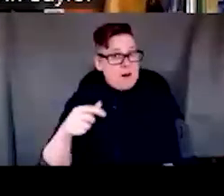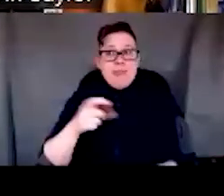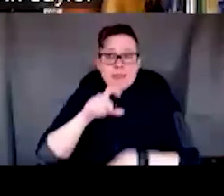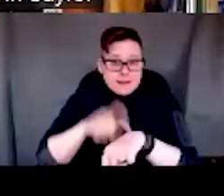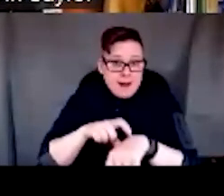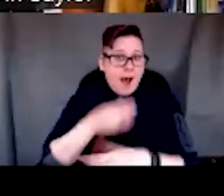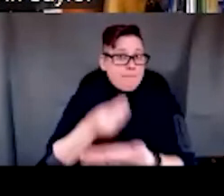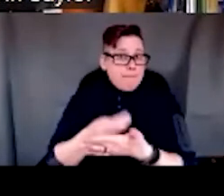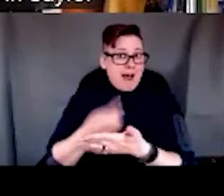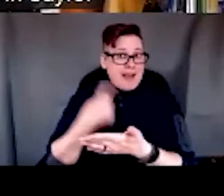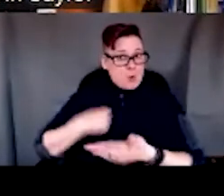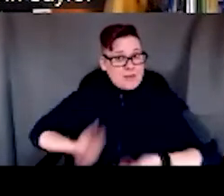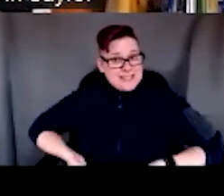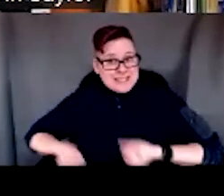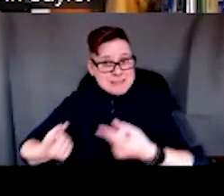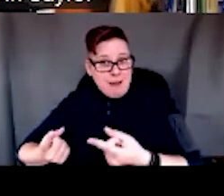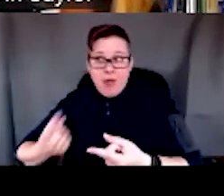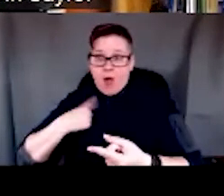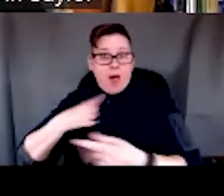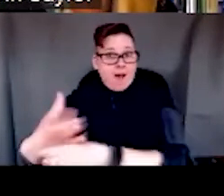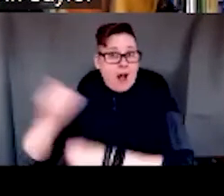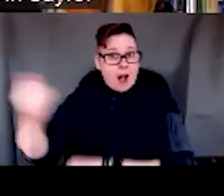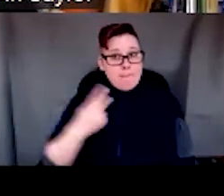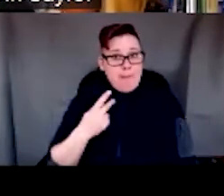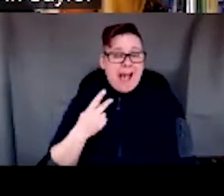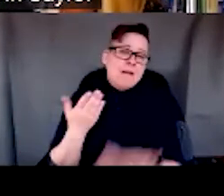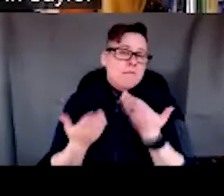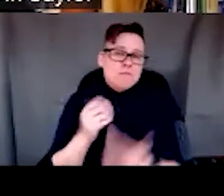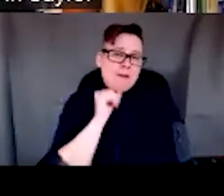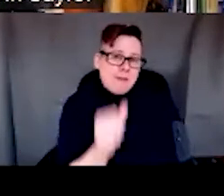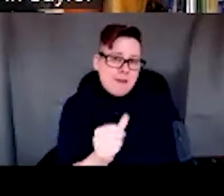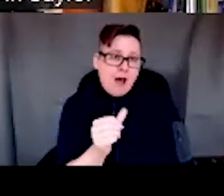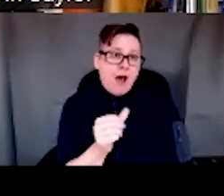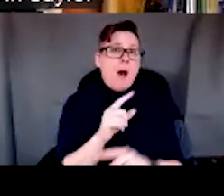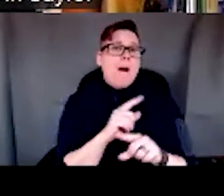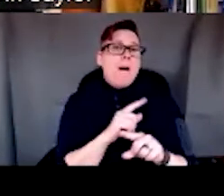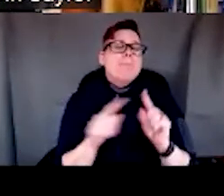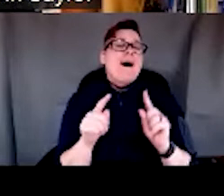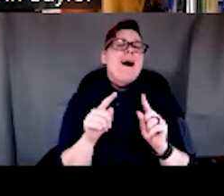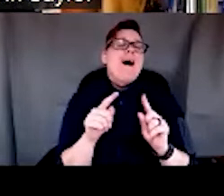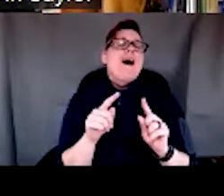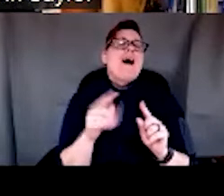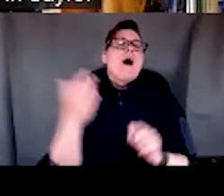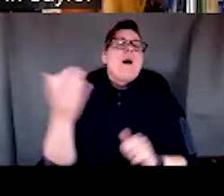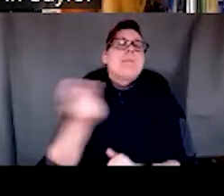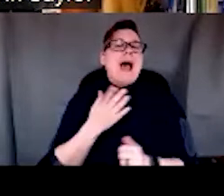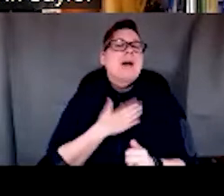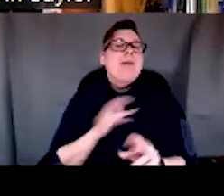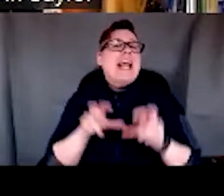money that we have spent to provide this? Probably not, but the return on investment has been